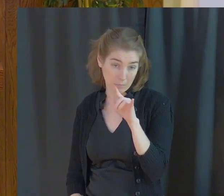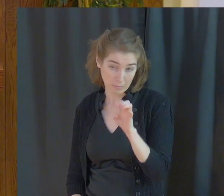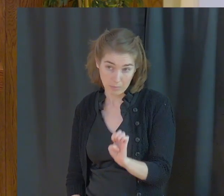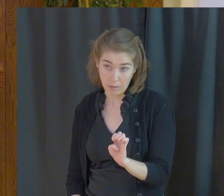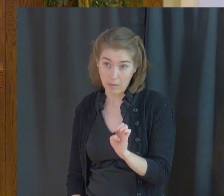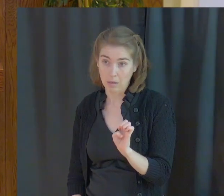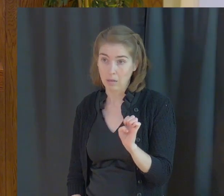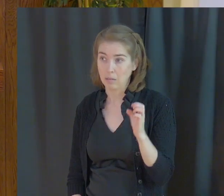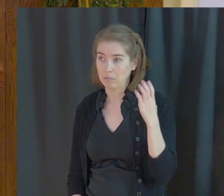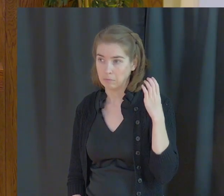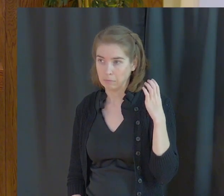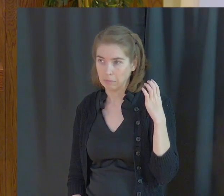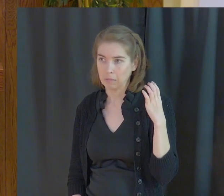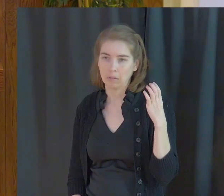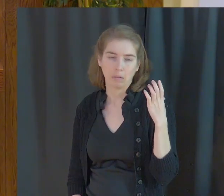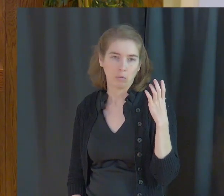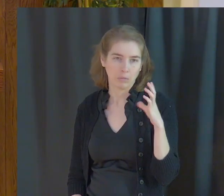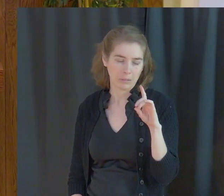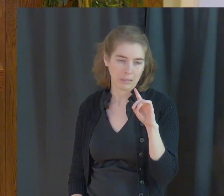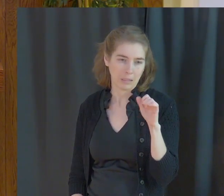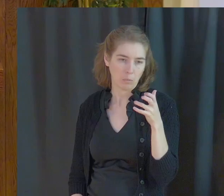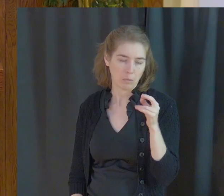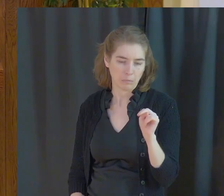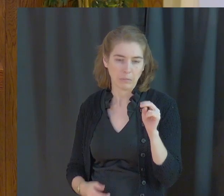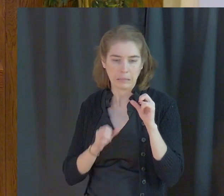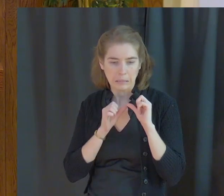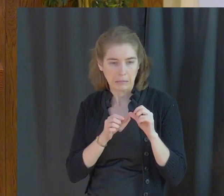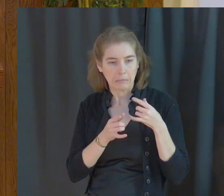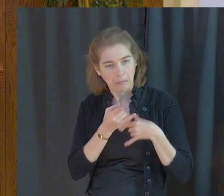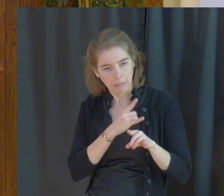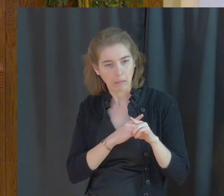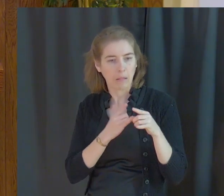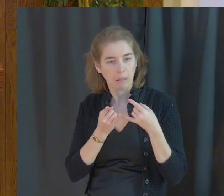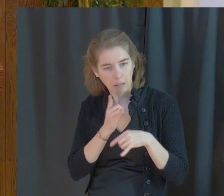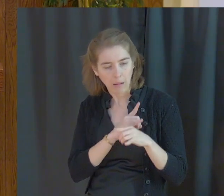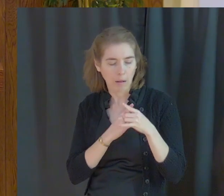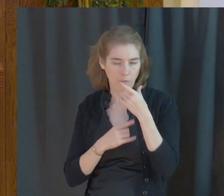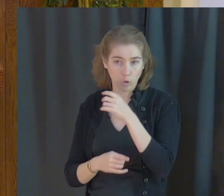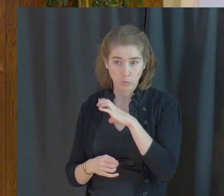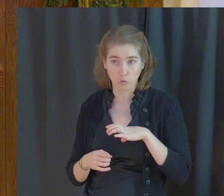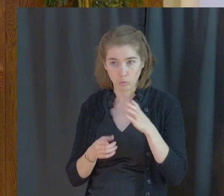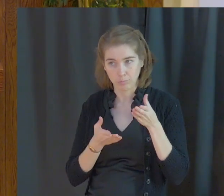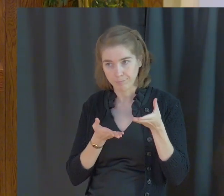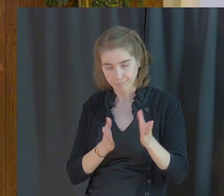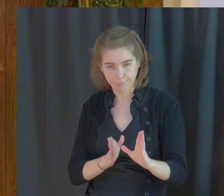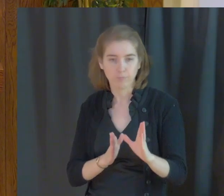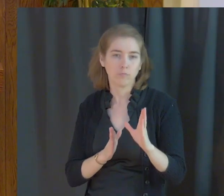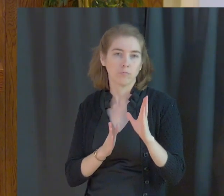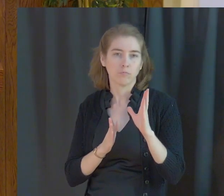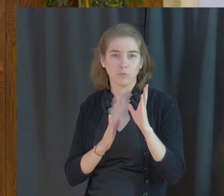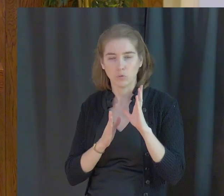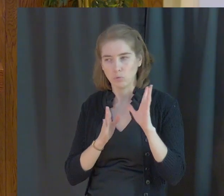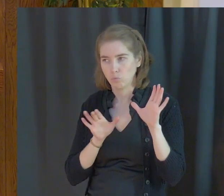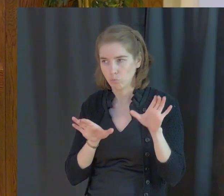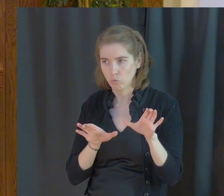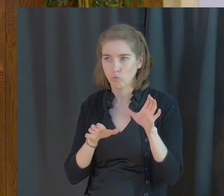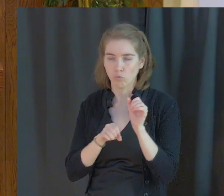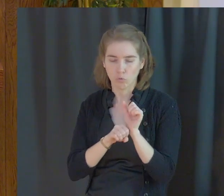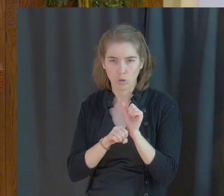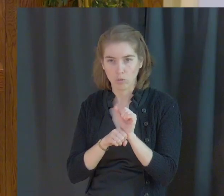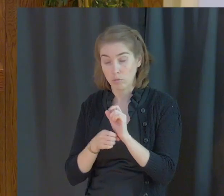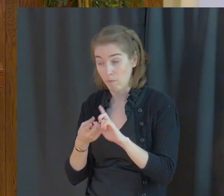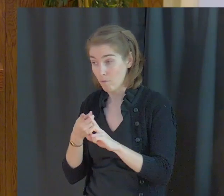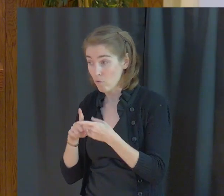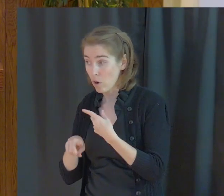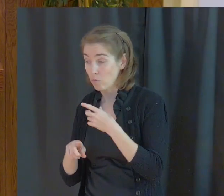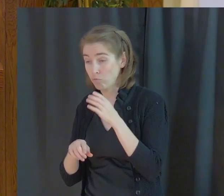deacon was persistently taunted by his supervisors for his Christian conduct and the way he conducted himself at work. A friend